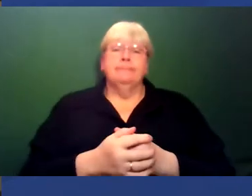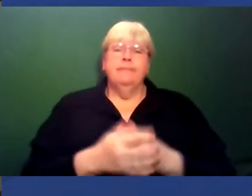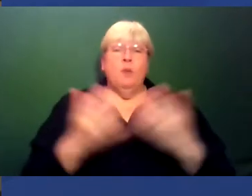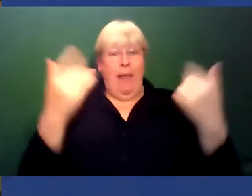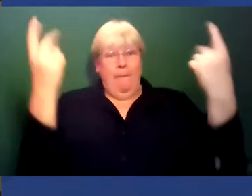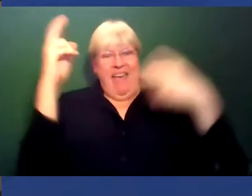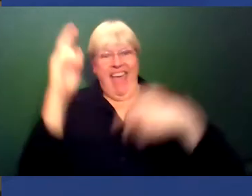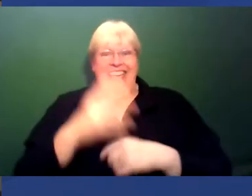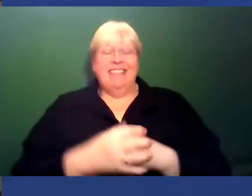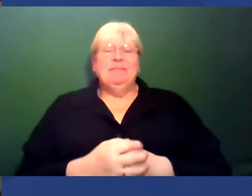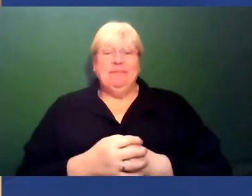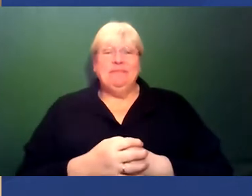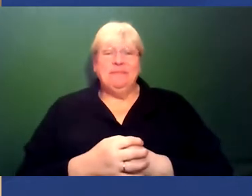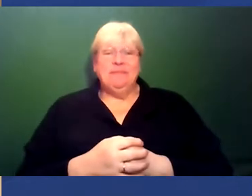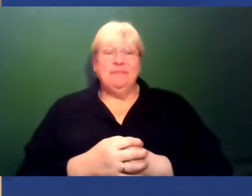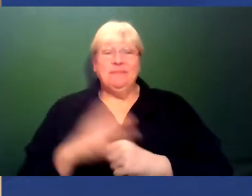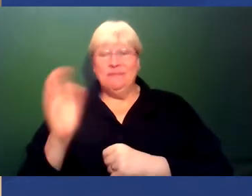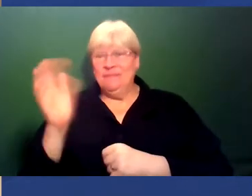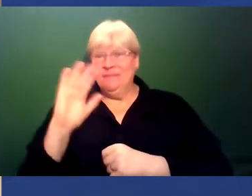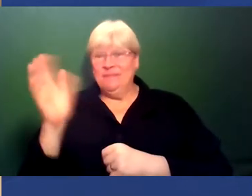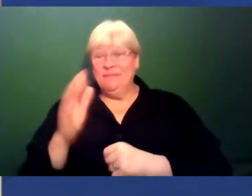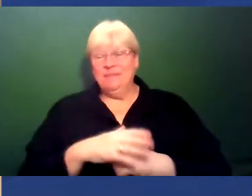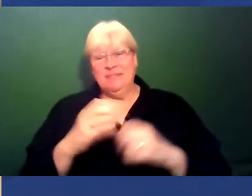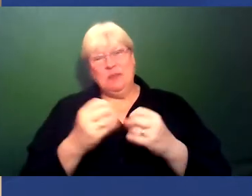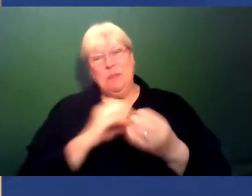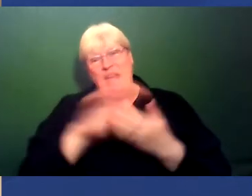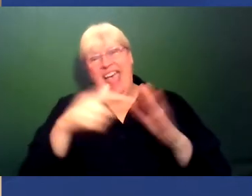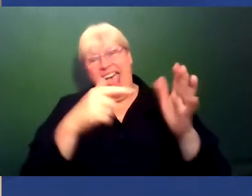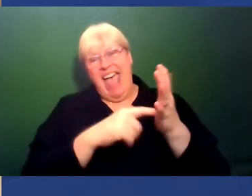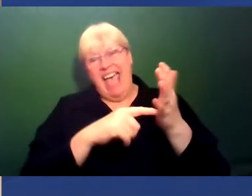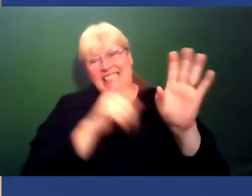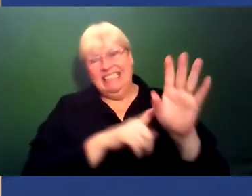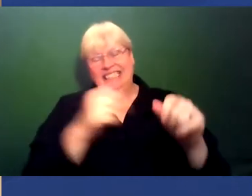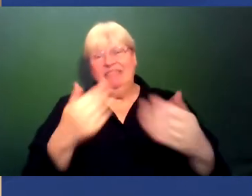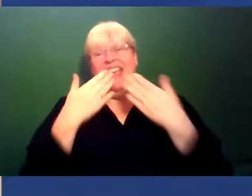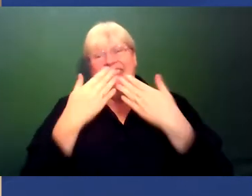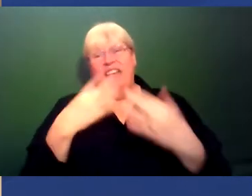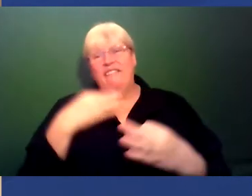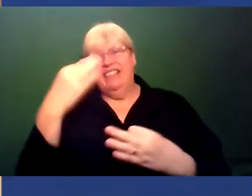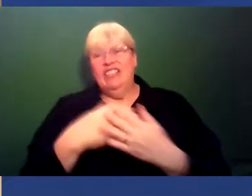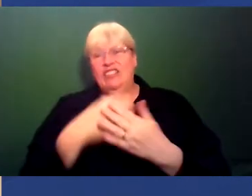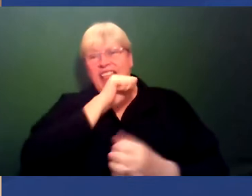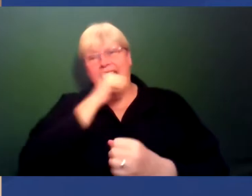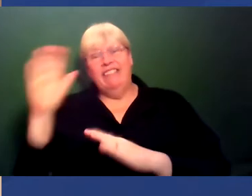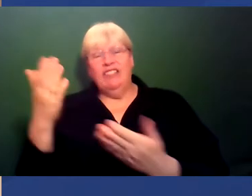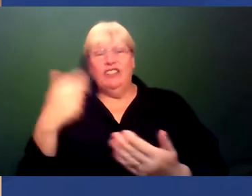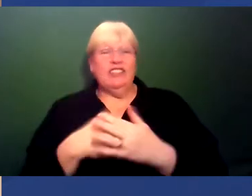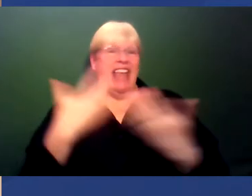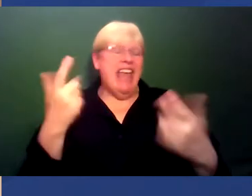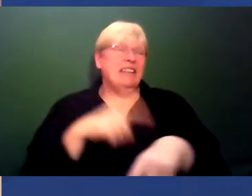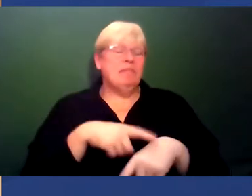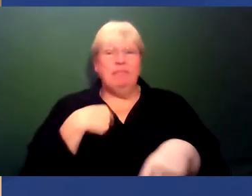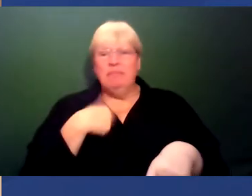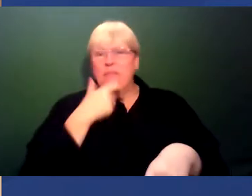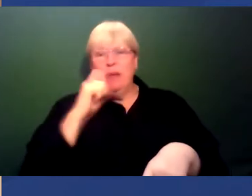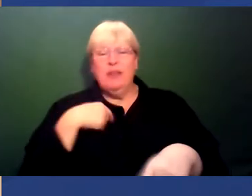again, Chris. Hi, hello, Bhatti. Thanks. Thank you for the invitation and the lovely introduction. Whenever people read out introductions